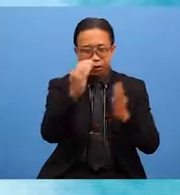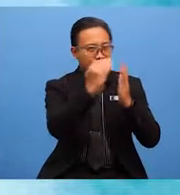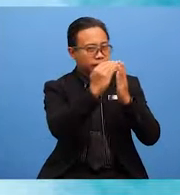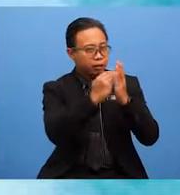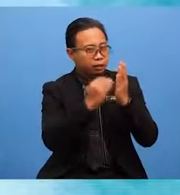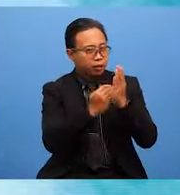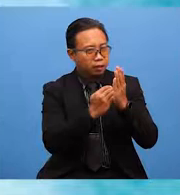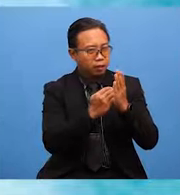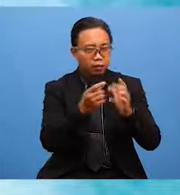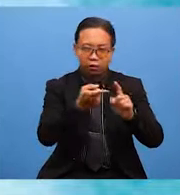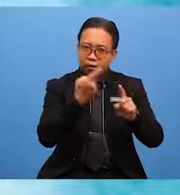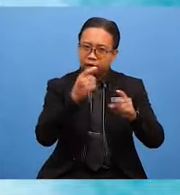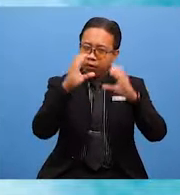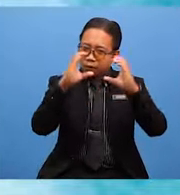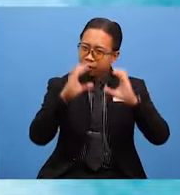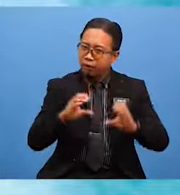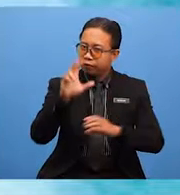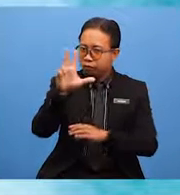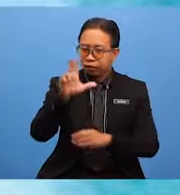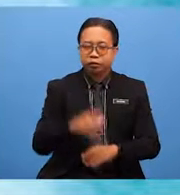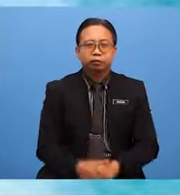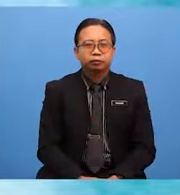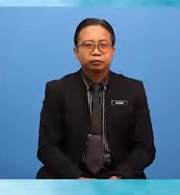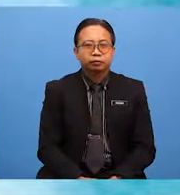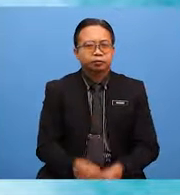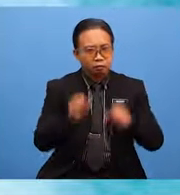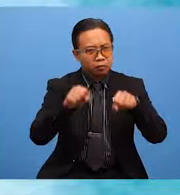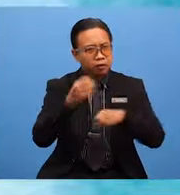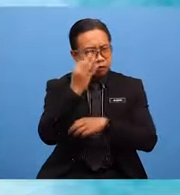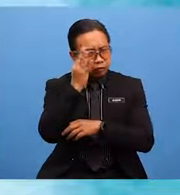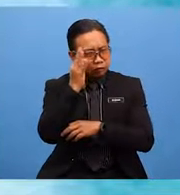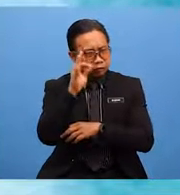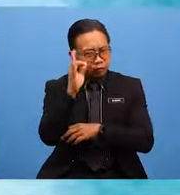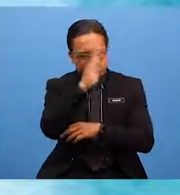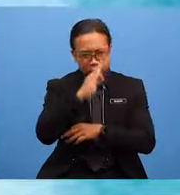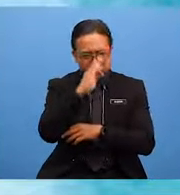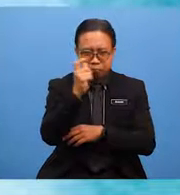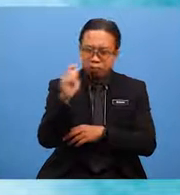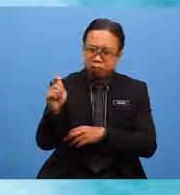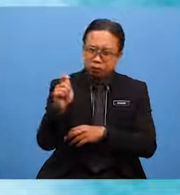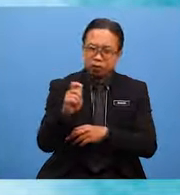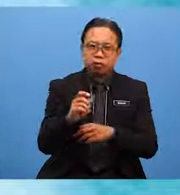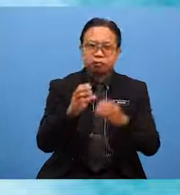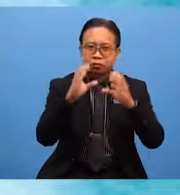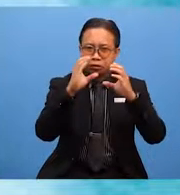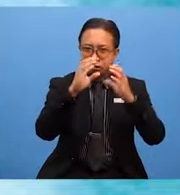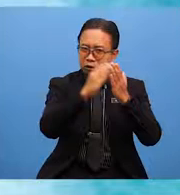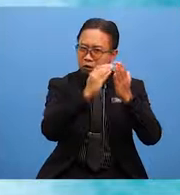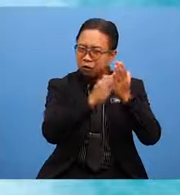that you can find from this paragraph. Are you able to find the details? Let's check.